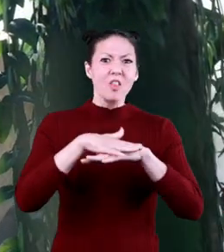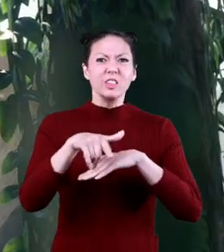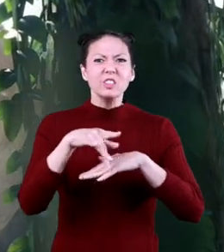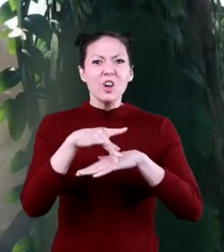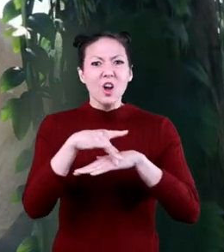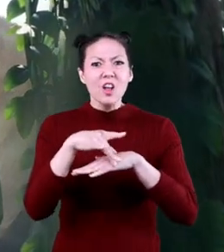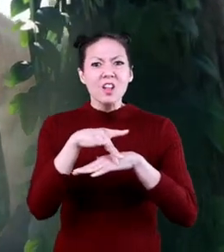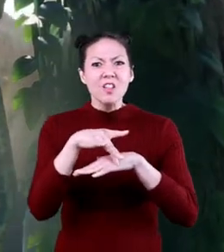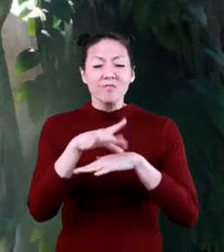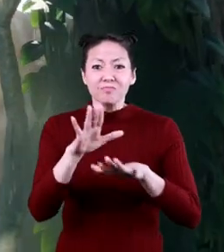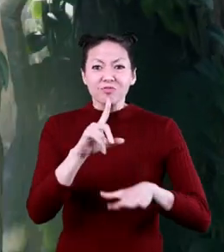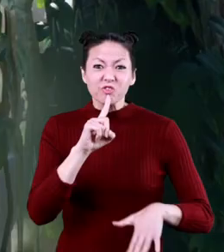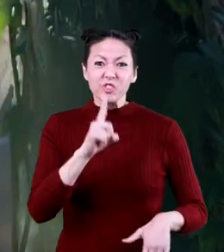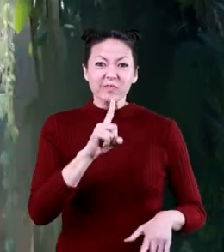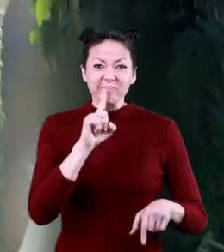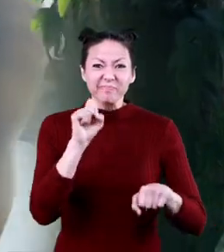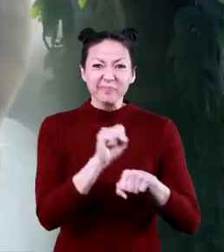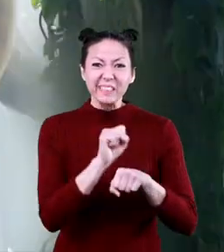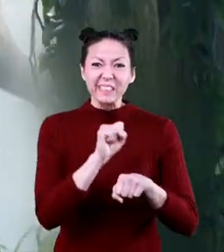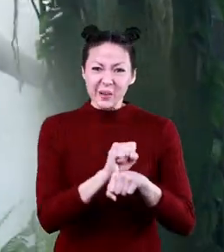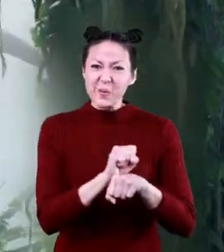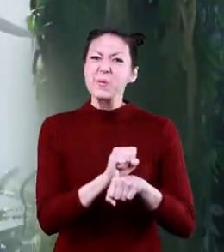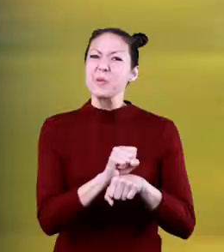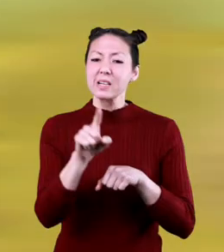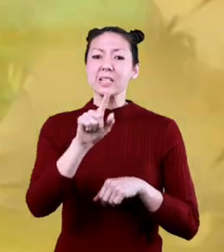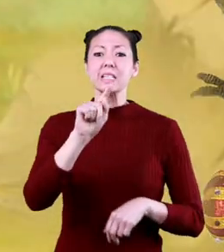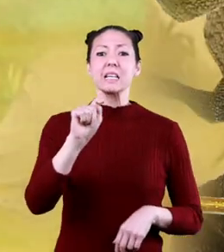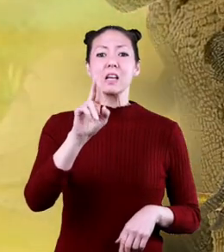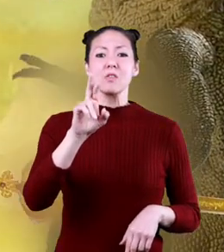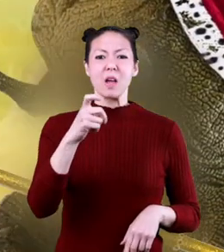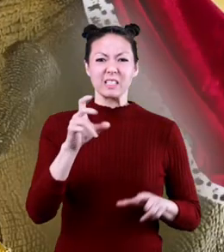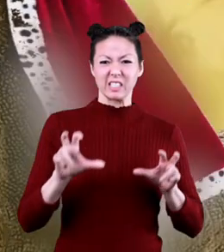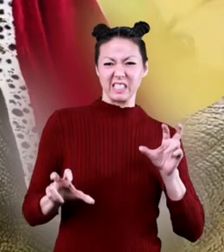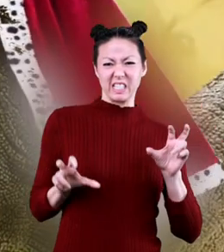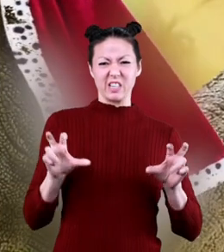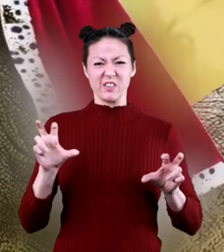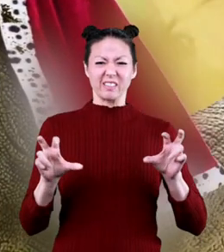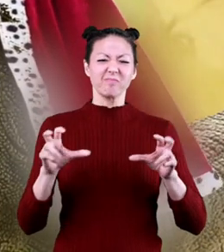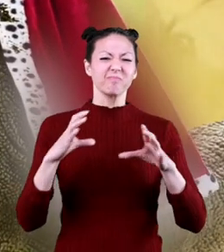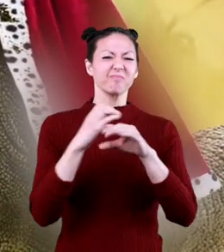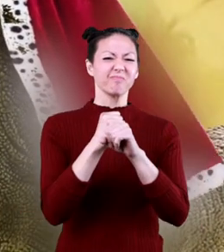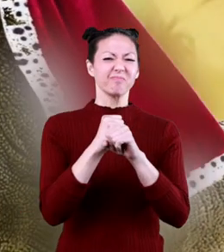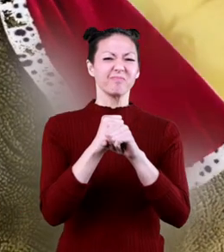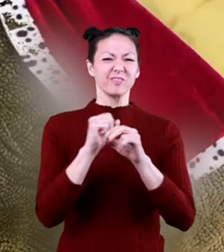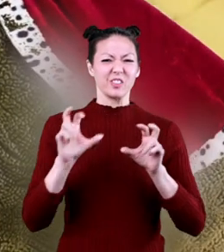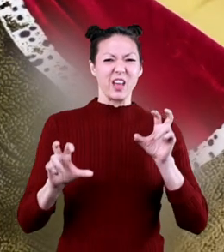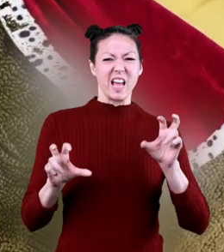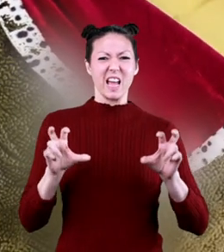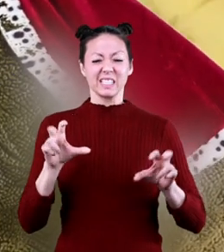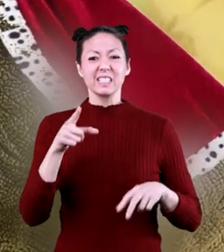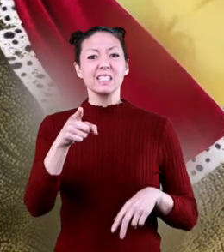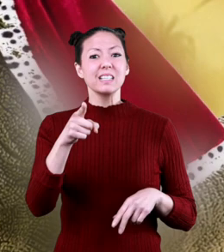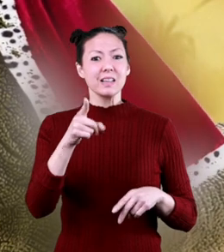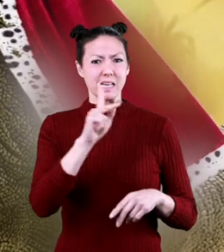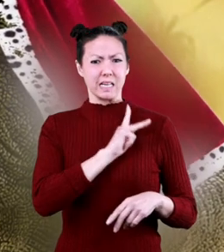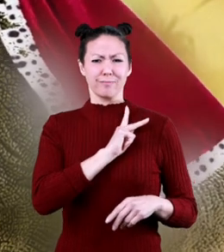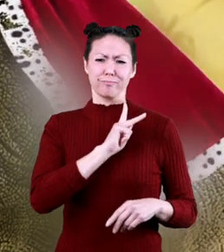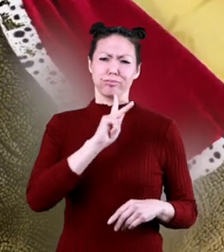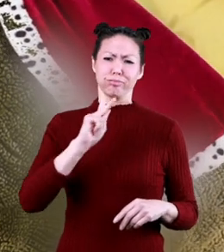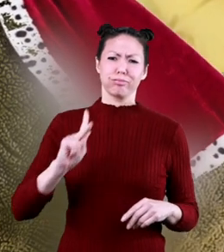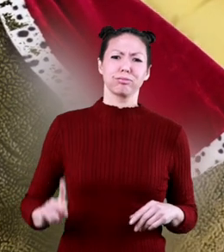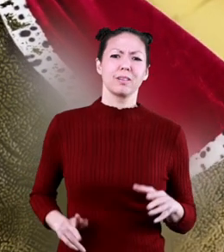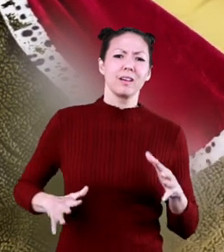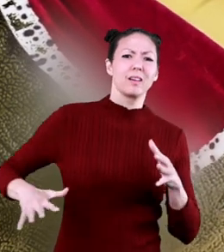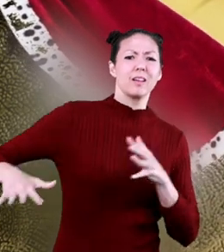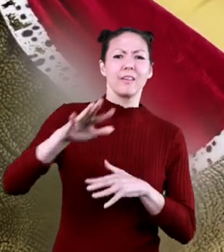ever walk the earth. It's true. The Tyrannosaurus Rex, or T-Rex for short, is named